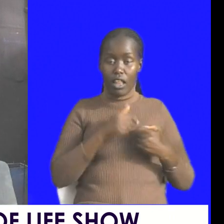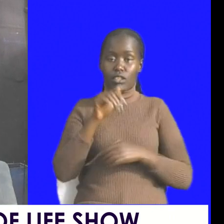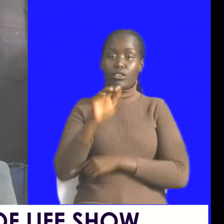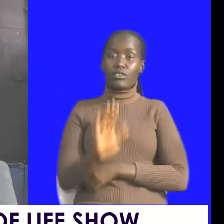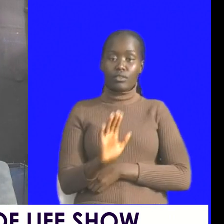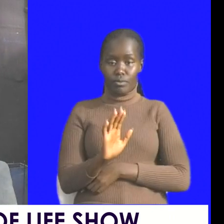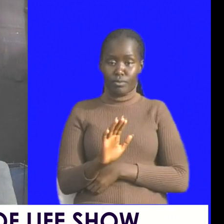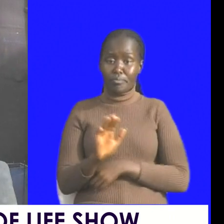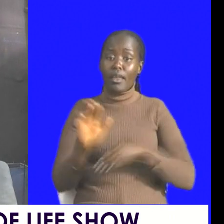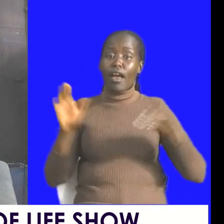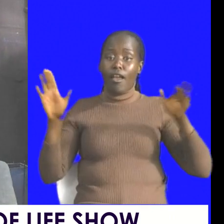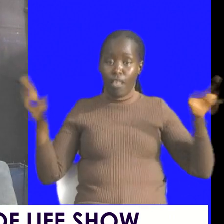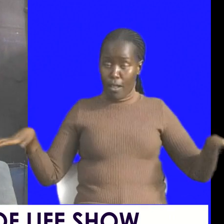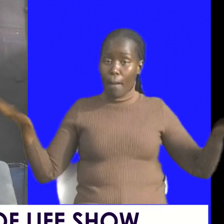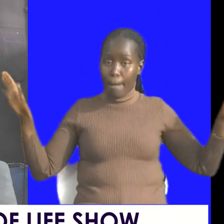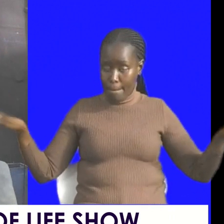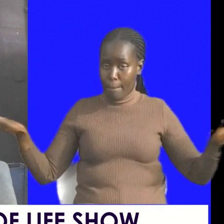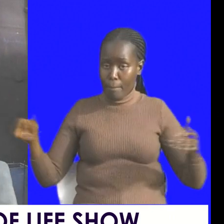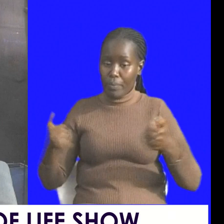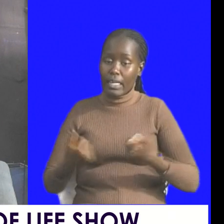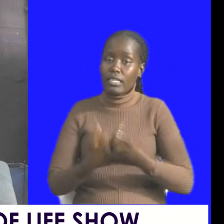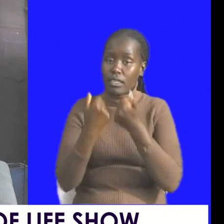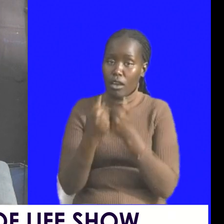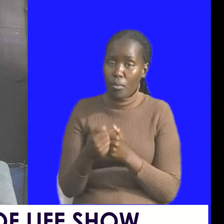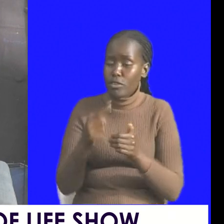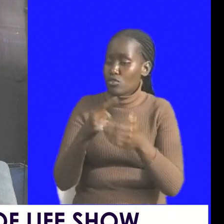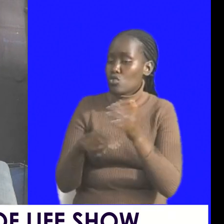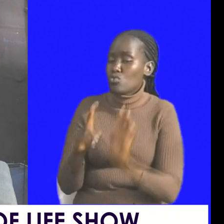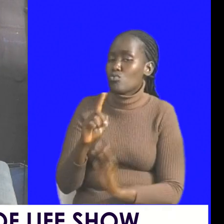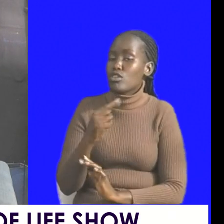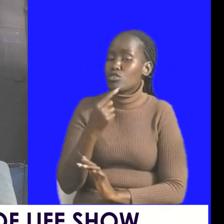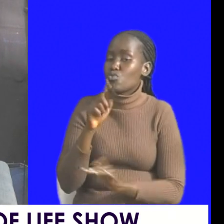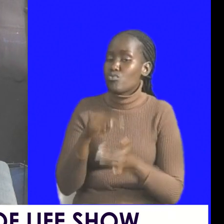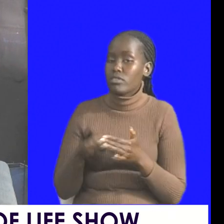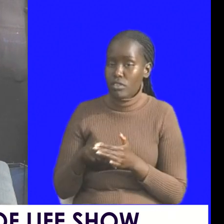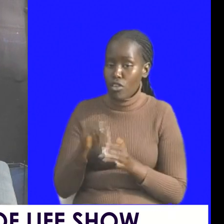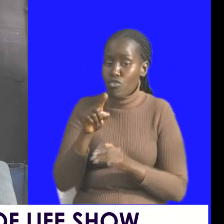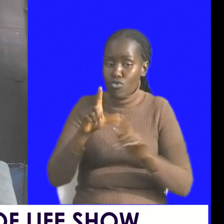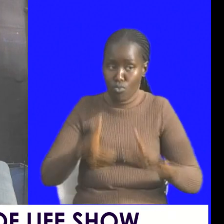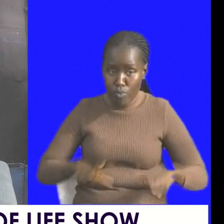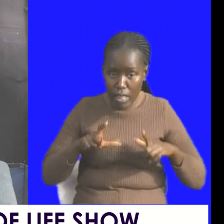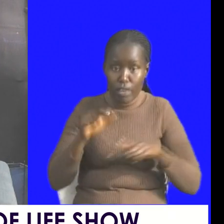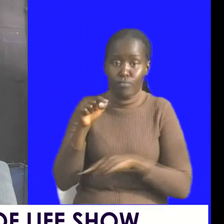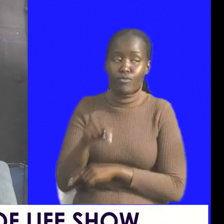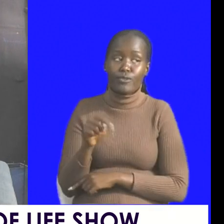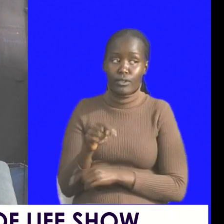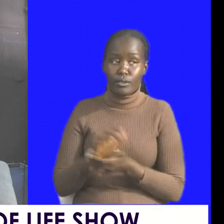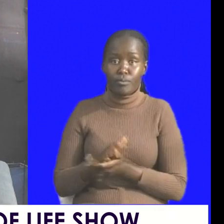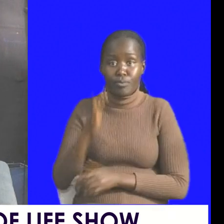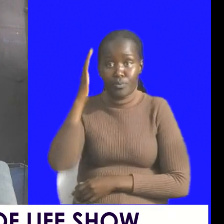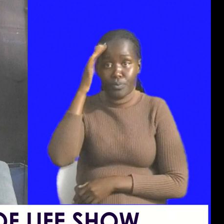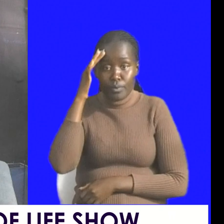you need to fly it happened so what you're alive today you know